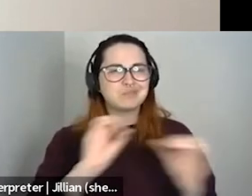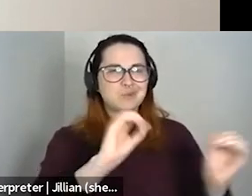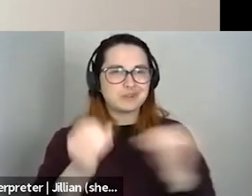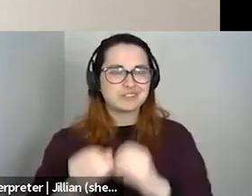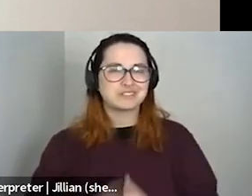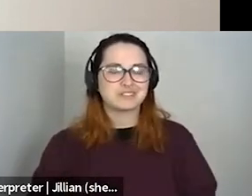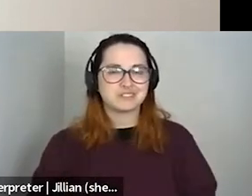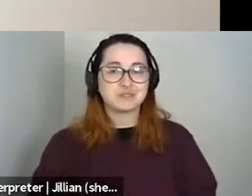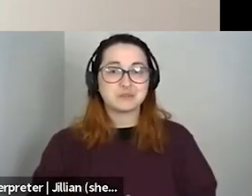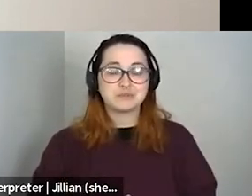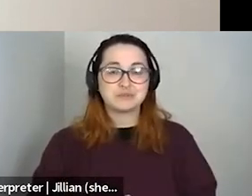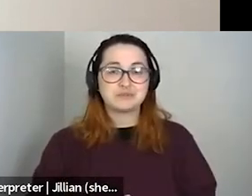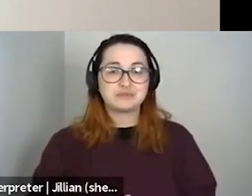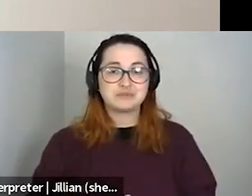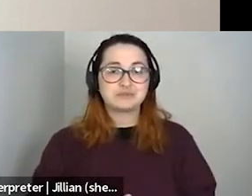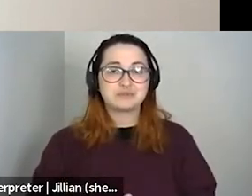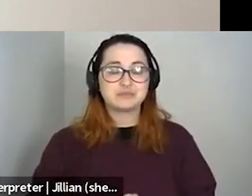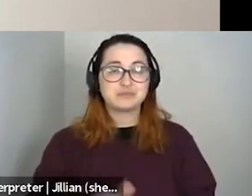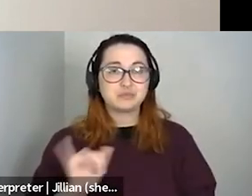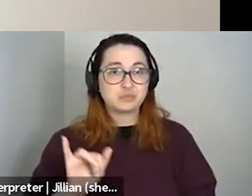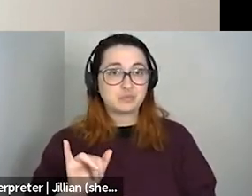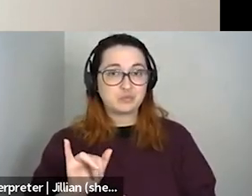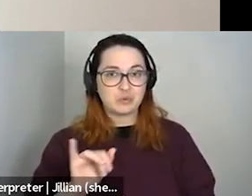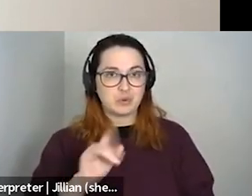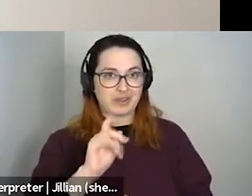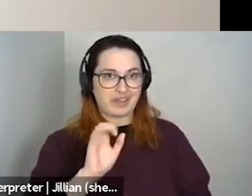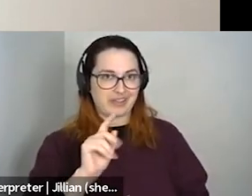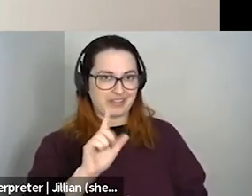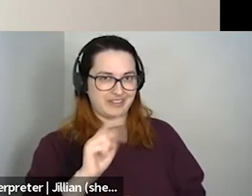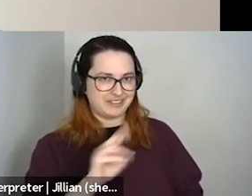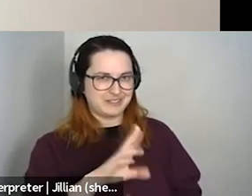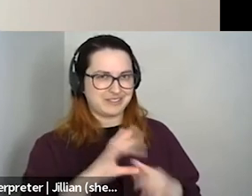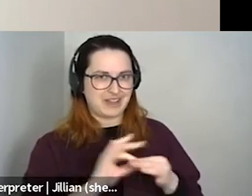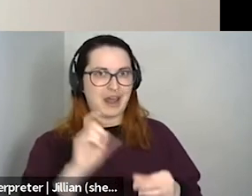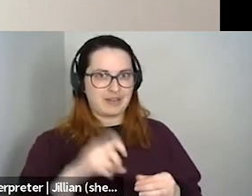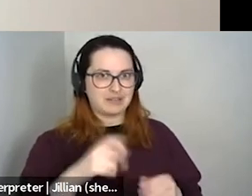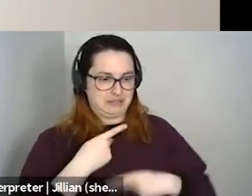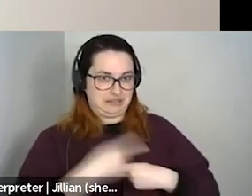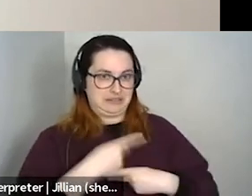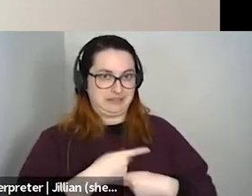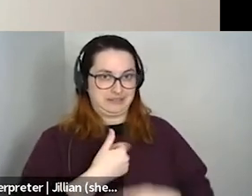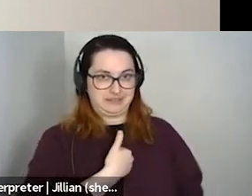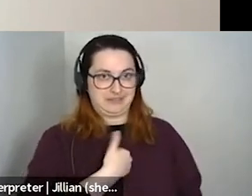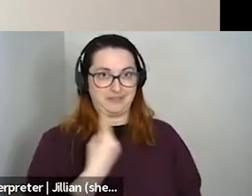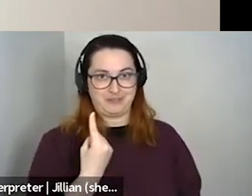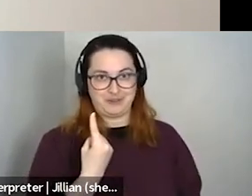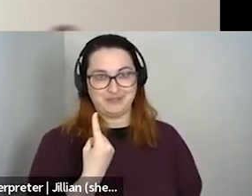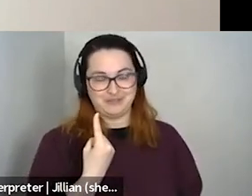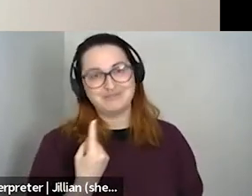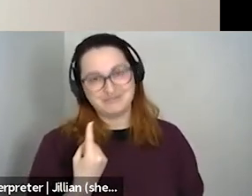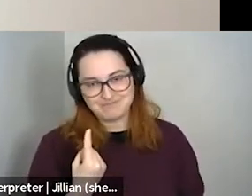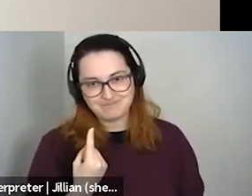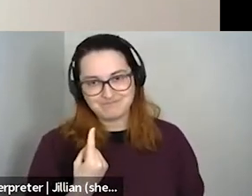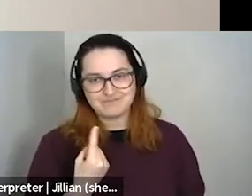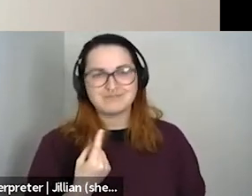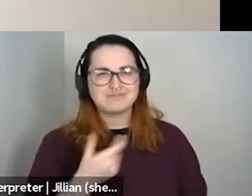think also what you said, Caitlin, about like, you know, you got to take care of yourself first. It's interesting that sometimes through your,